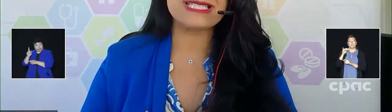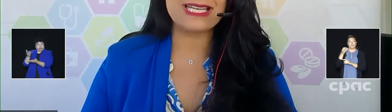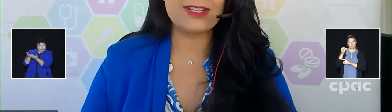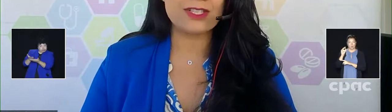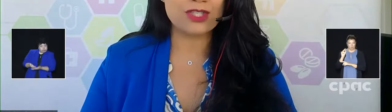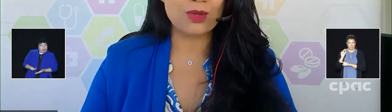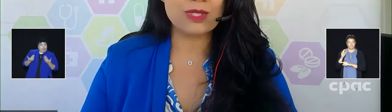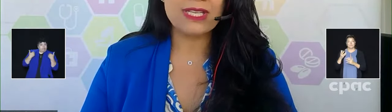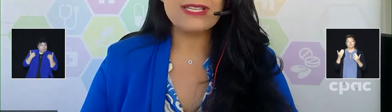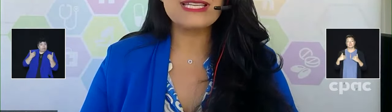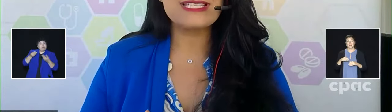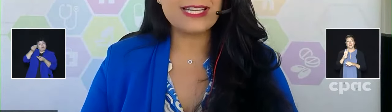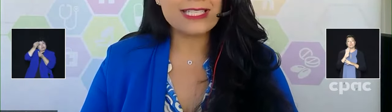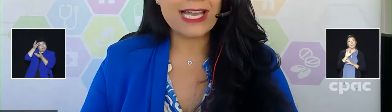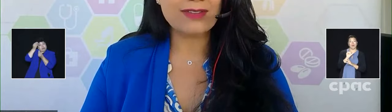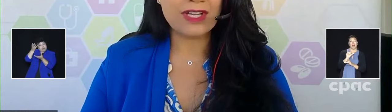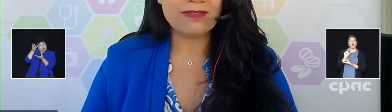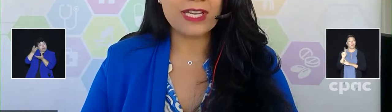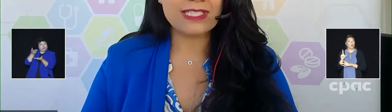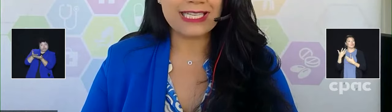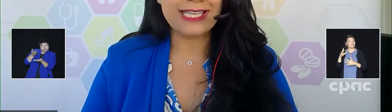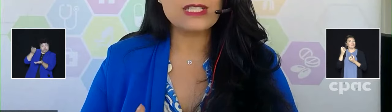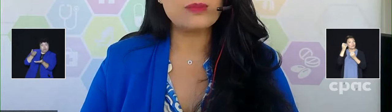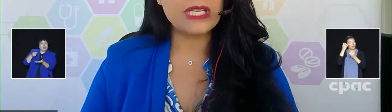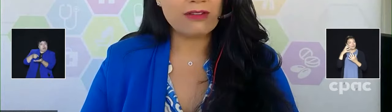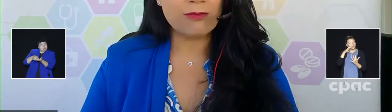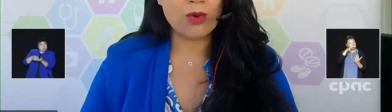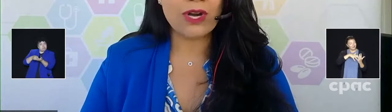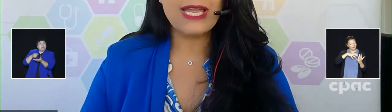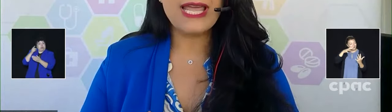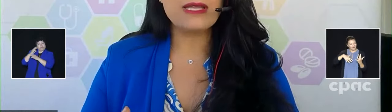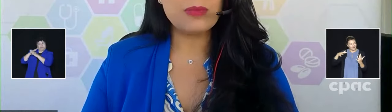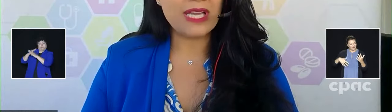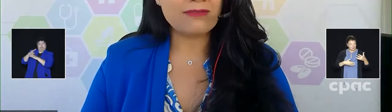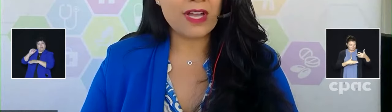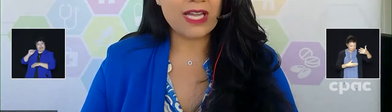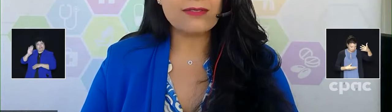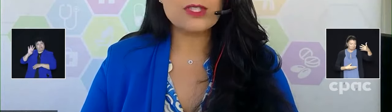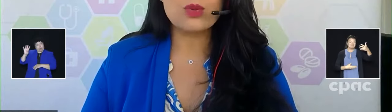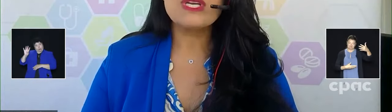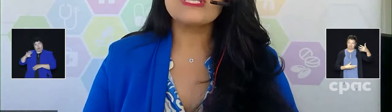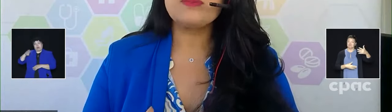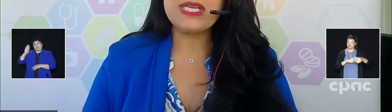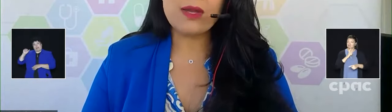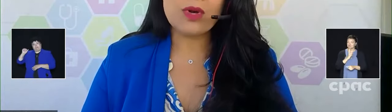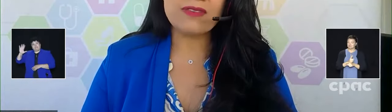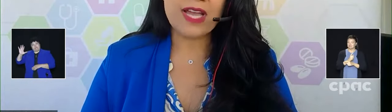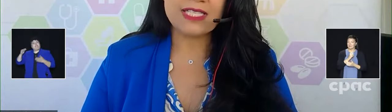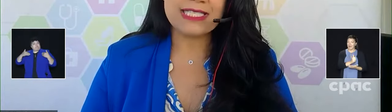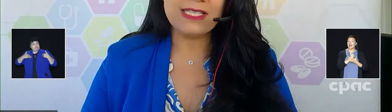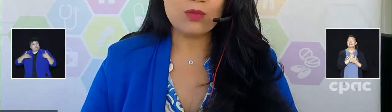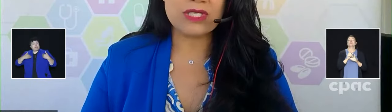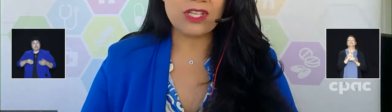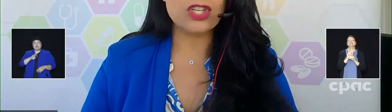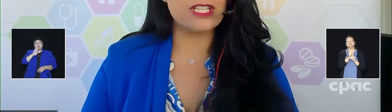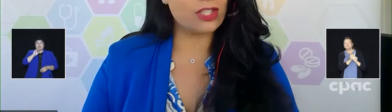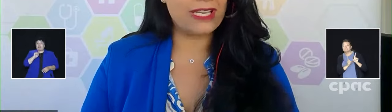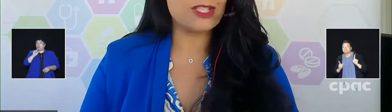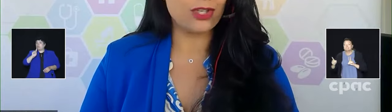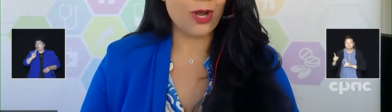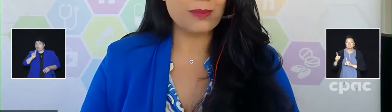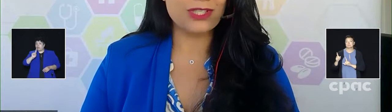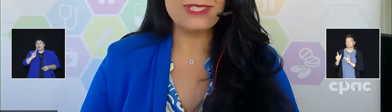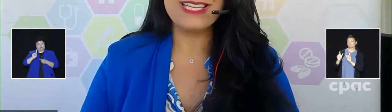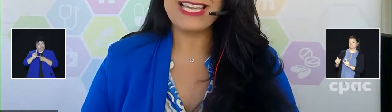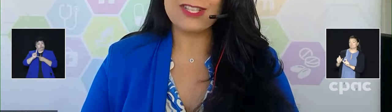data that shows that it does have effect against BA.4 and BA.5. So, the BA.1 vaccine is a good